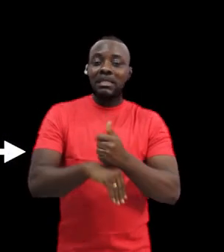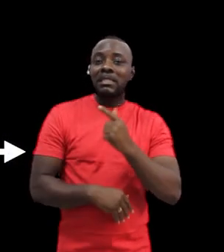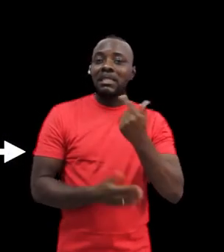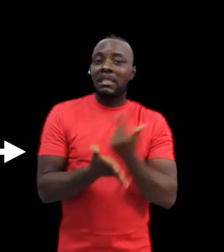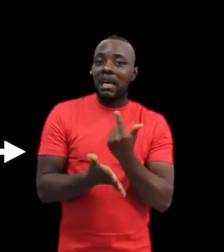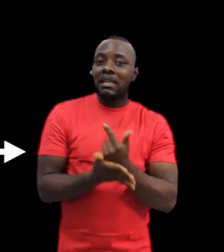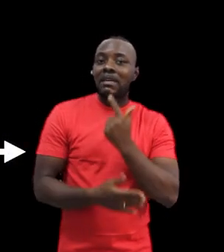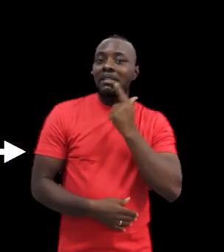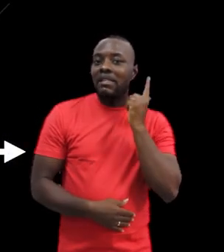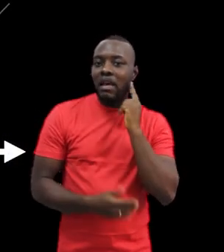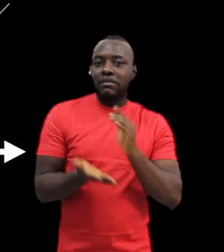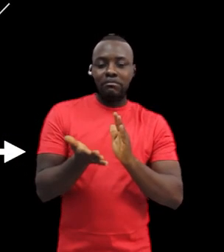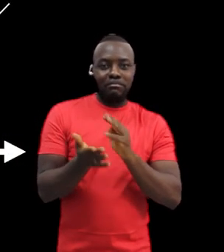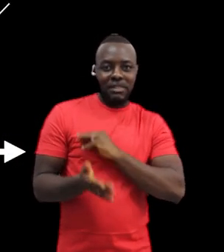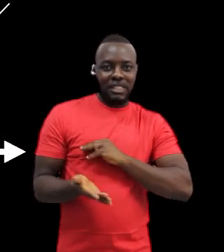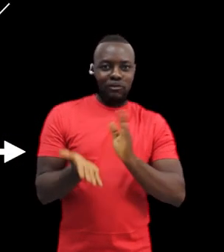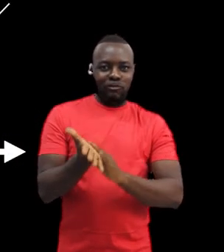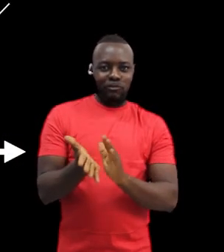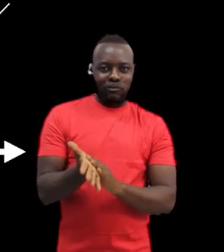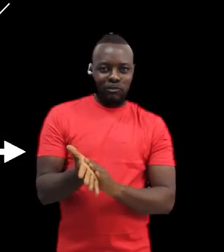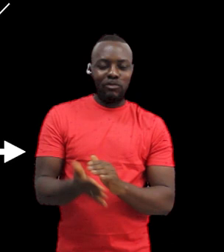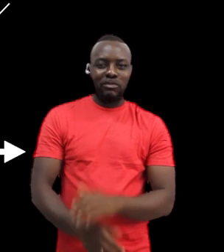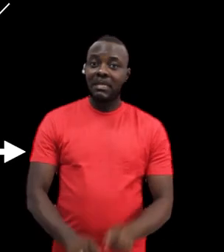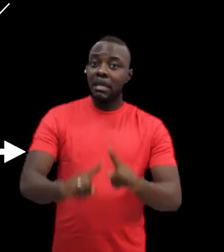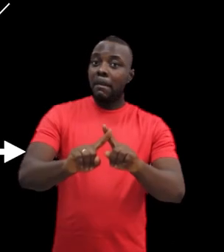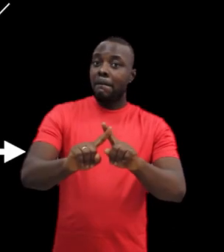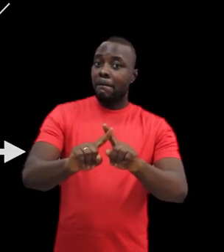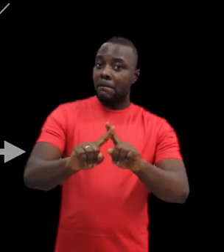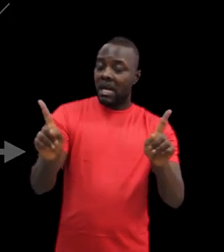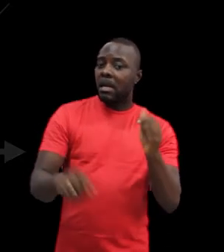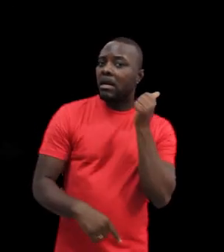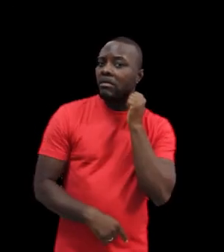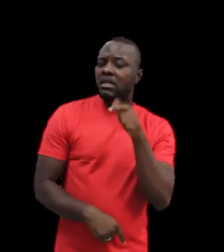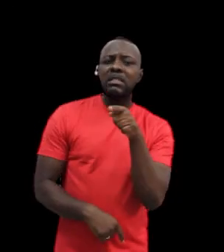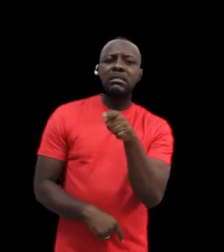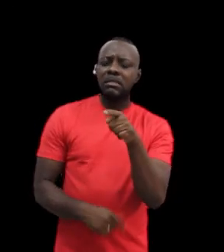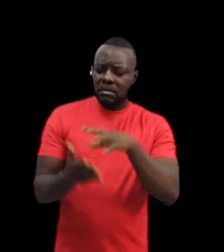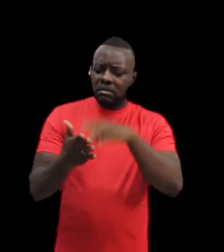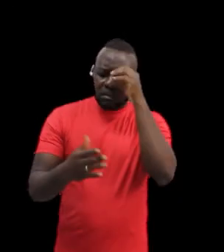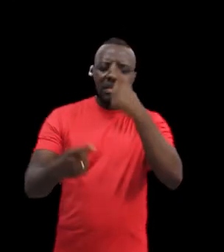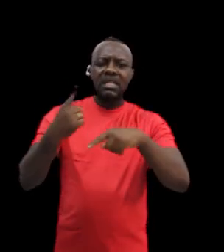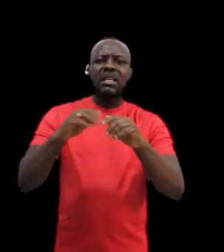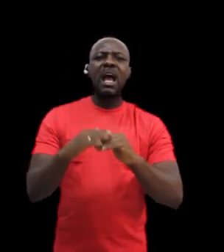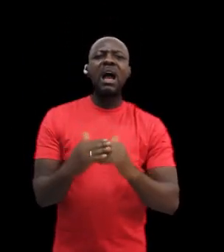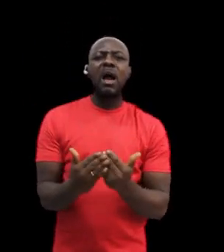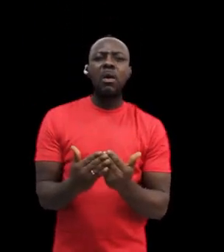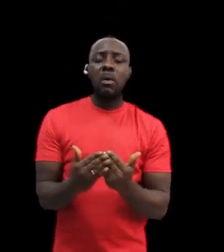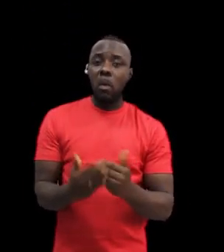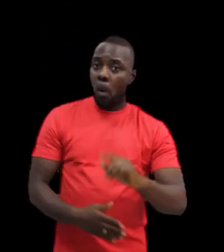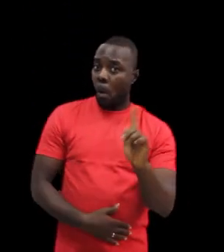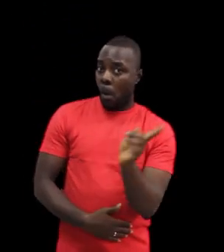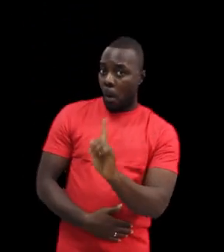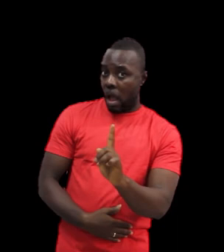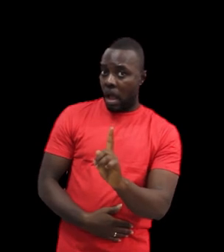he would eventually found Ghana Mission School for the Deaf. In regards to sign language, how and where did Foster